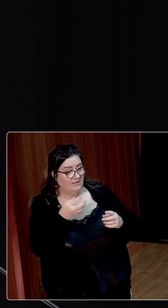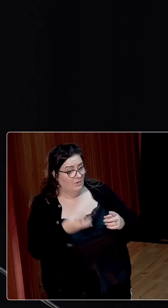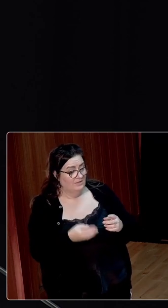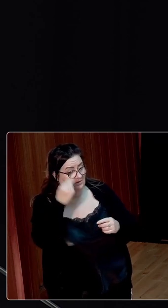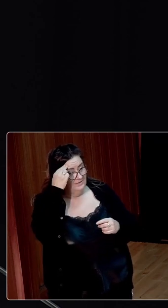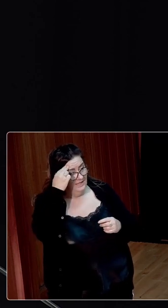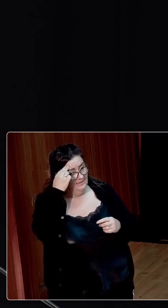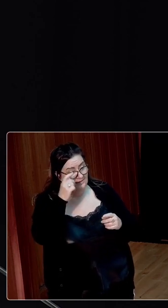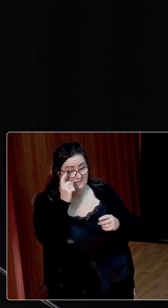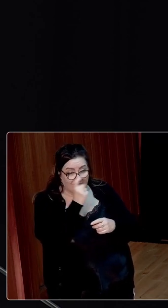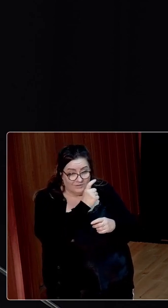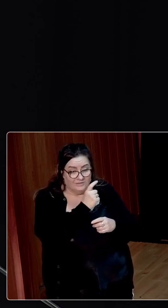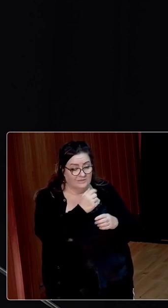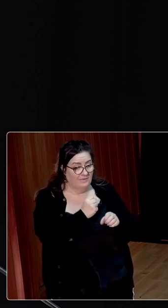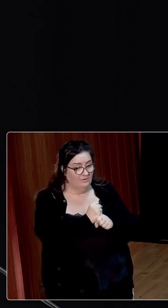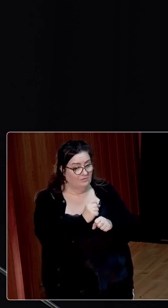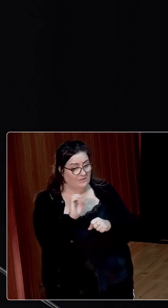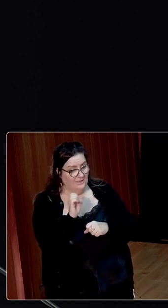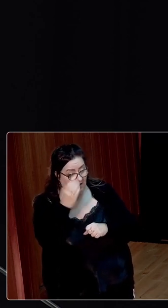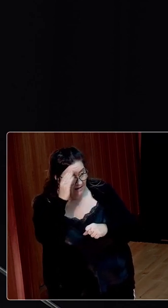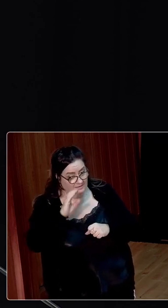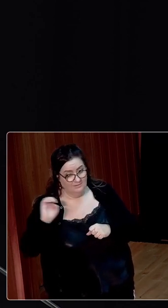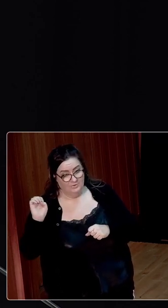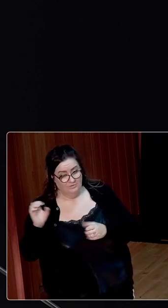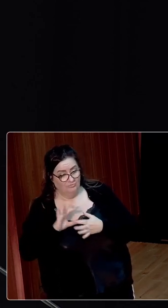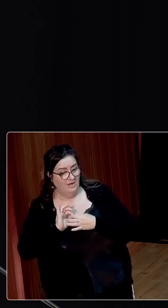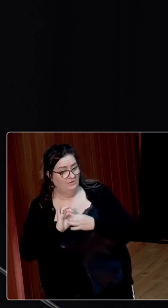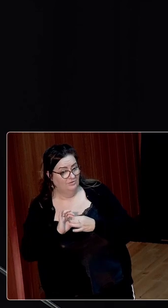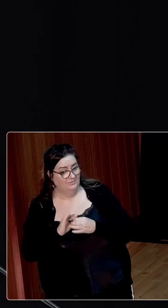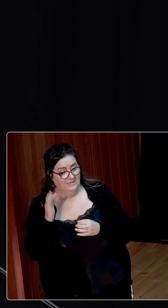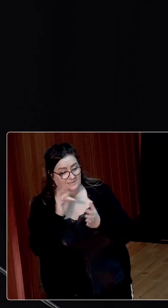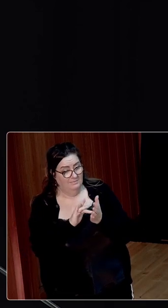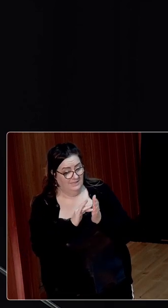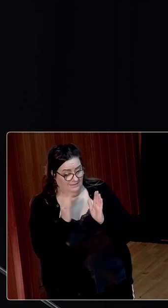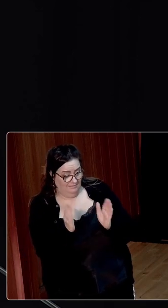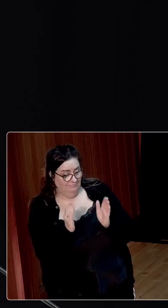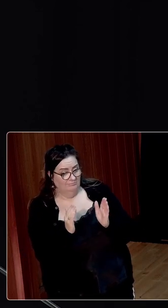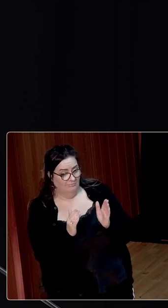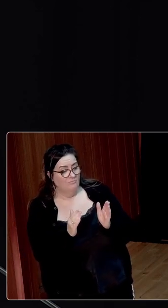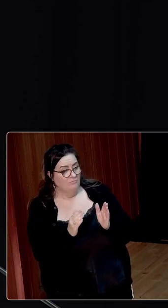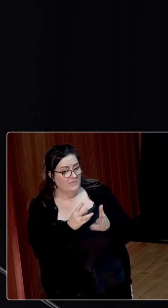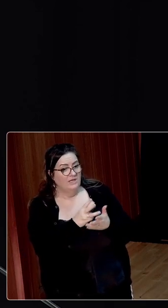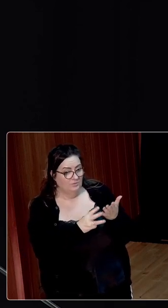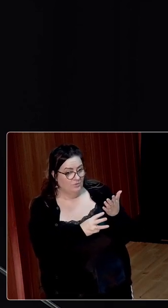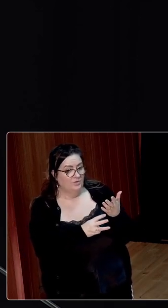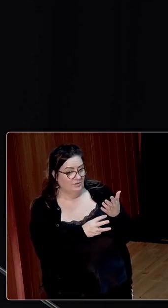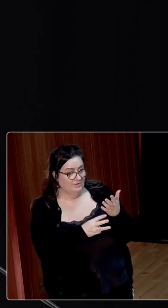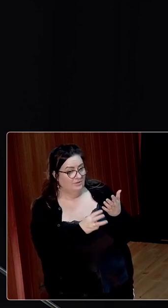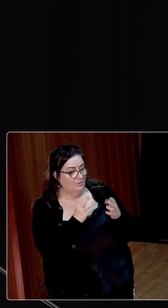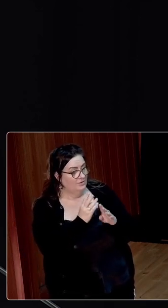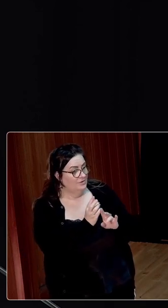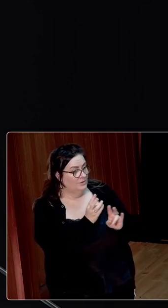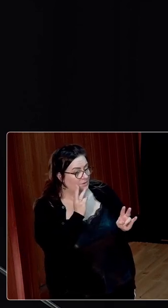understand the difficulties in the relationship between Britain and Ireland in the middle decades of the century, it is worth going to queue and